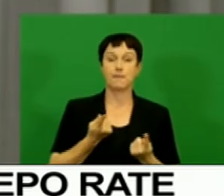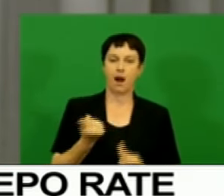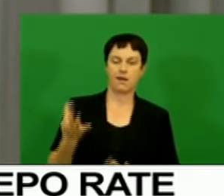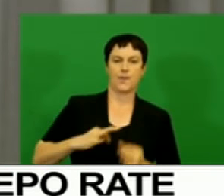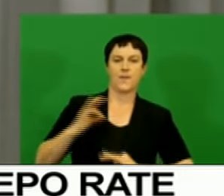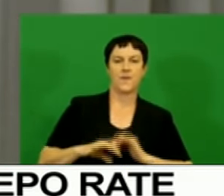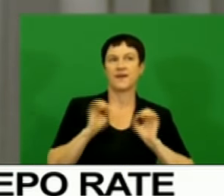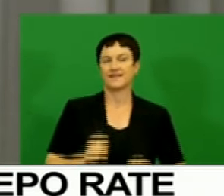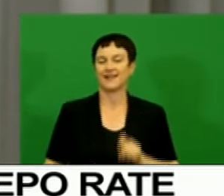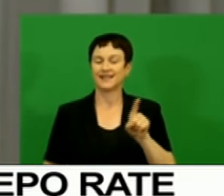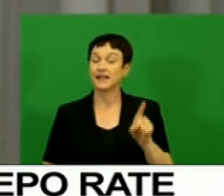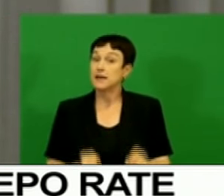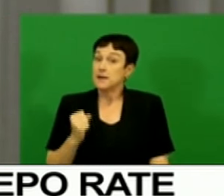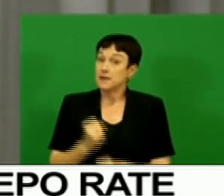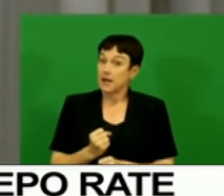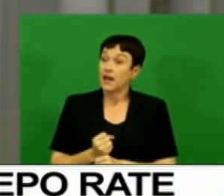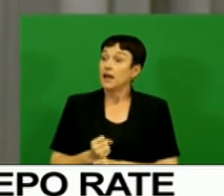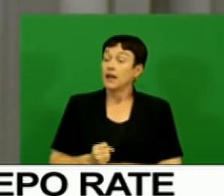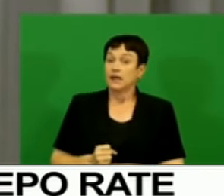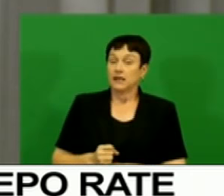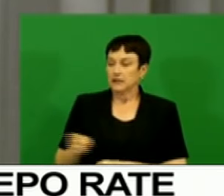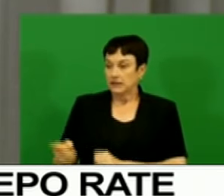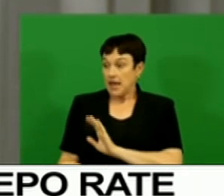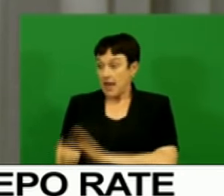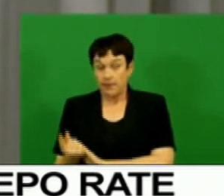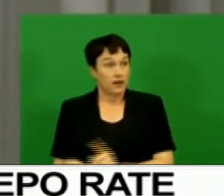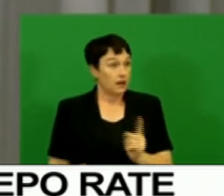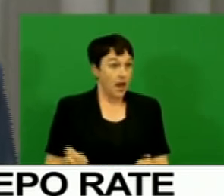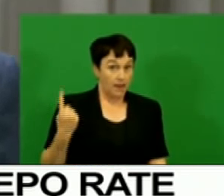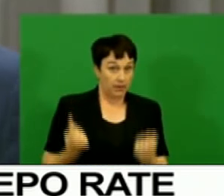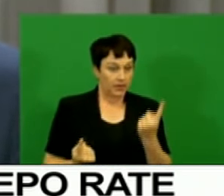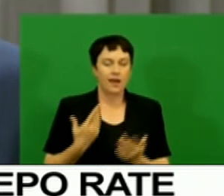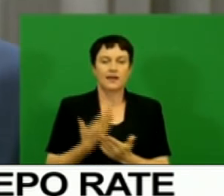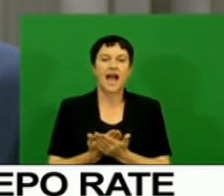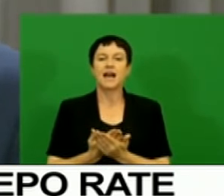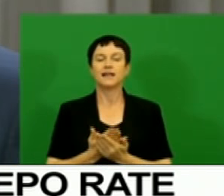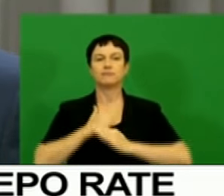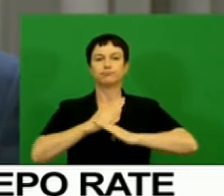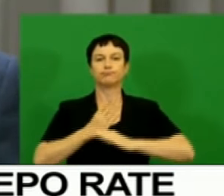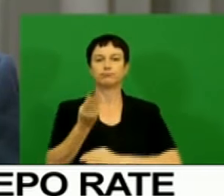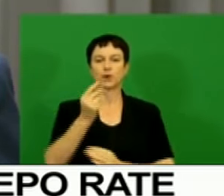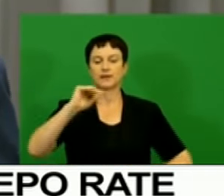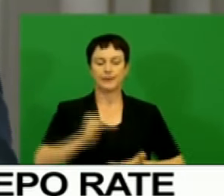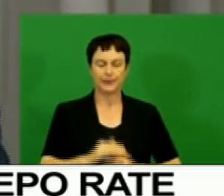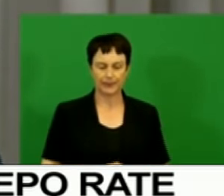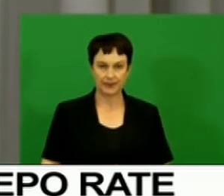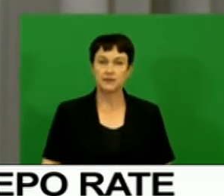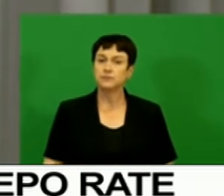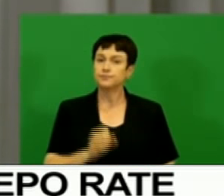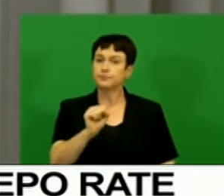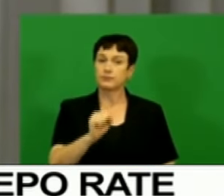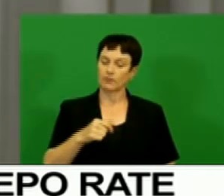to constrain oil price increases. While the bank's oil price assumption has been revised up,